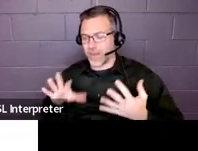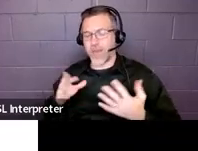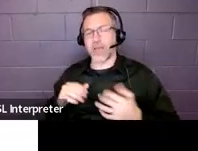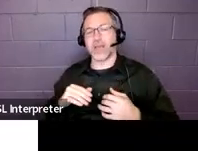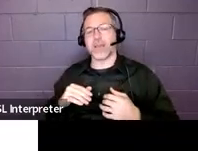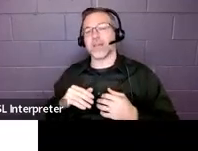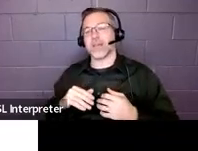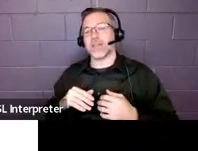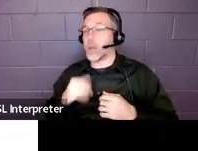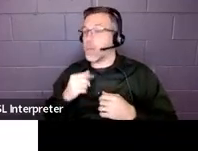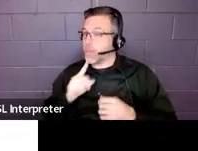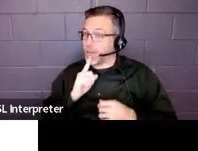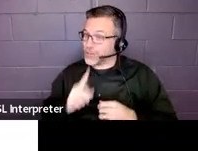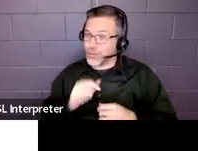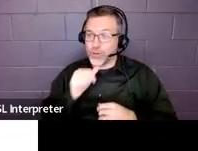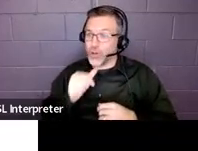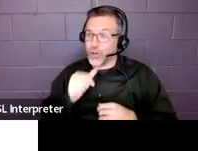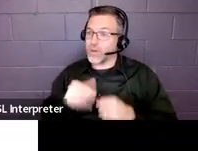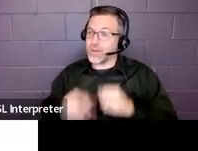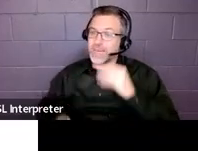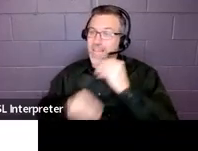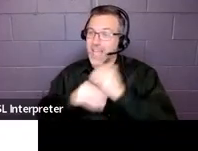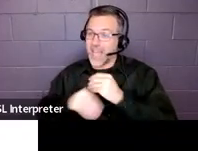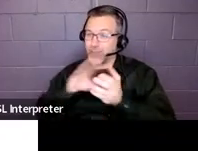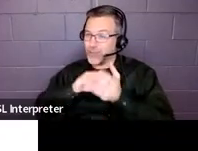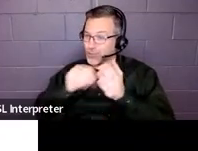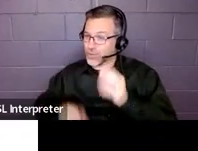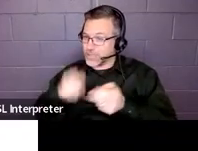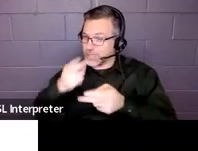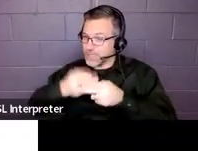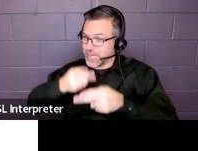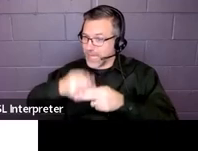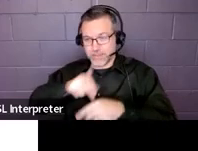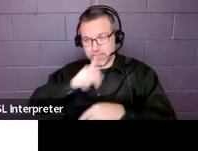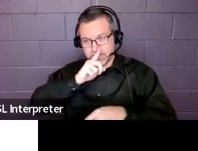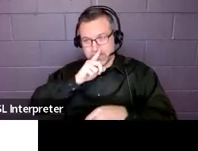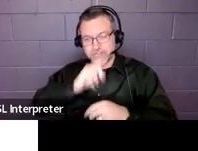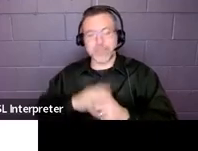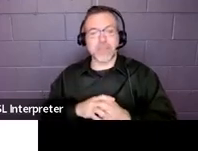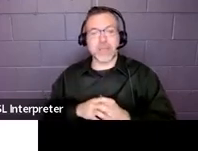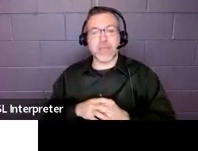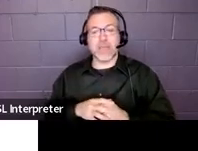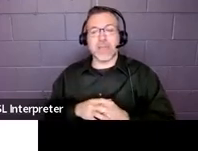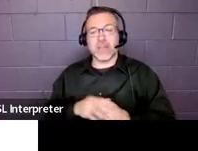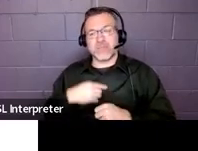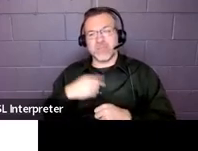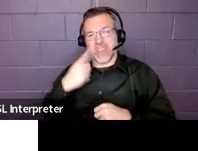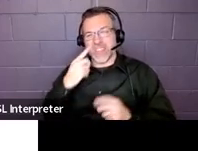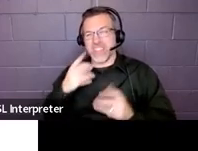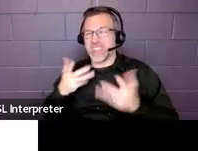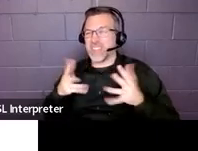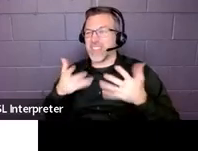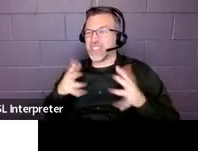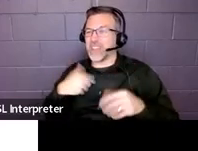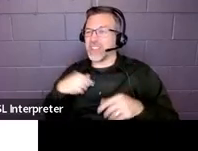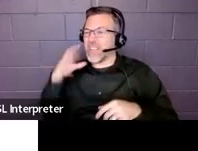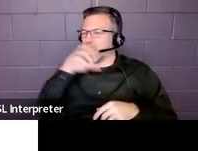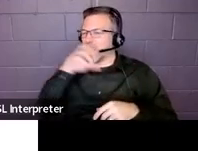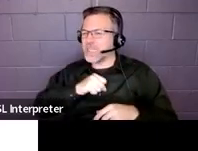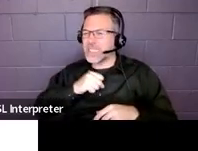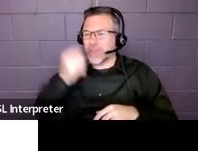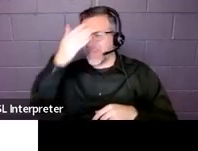kids typically about the kids name. Um, and I think that's it. Did I miss anything you guys?